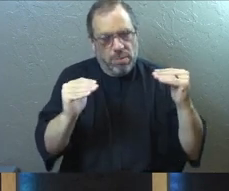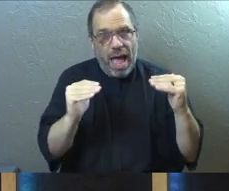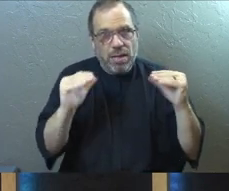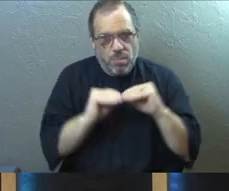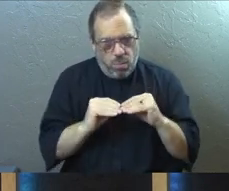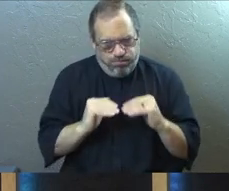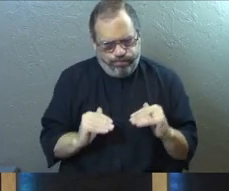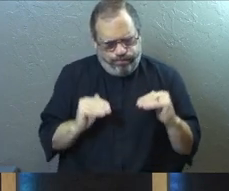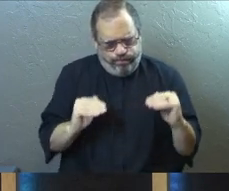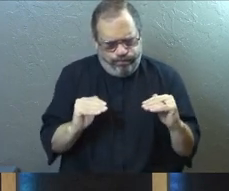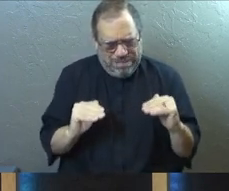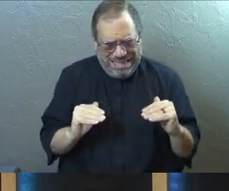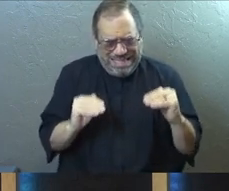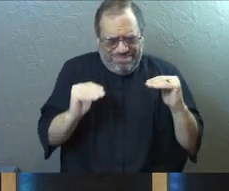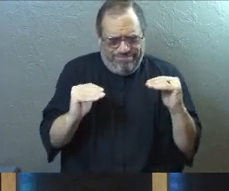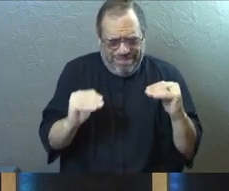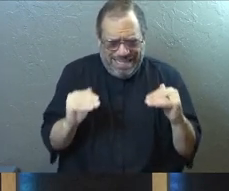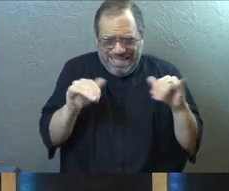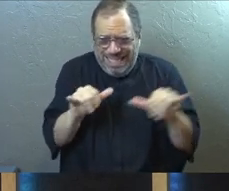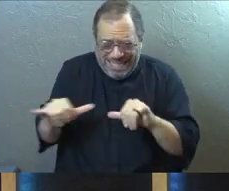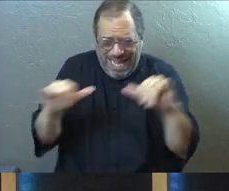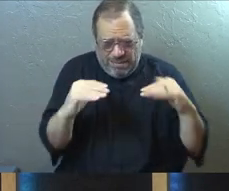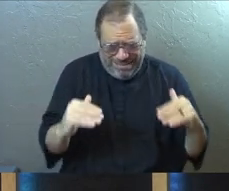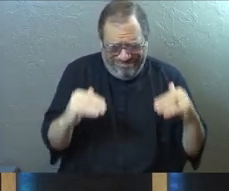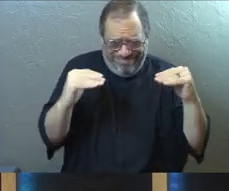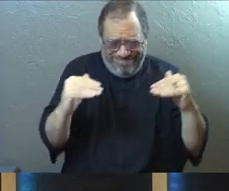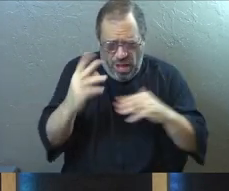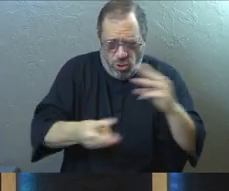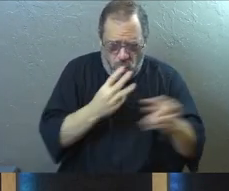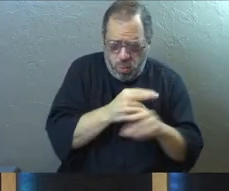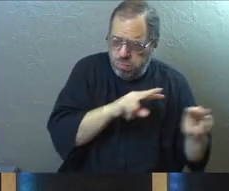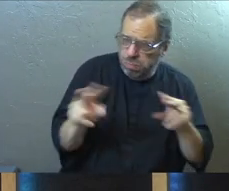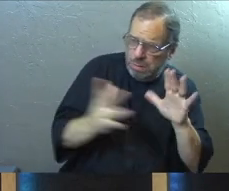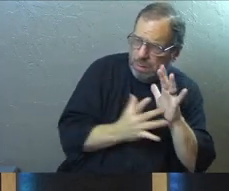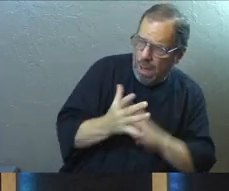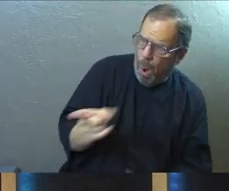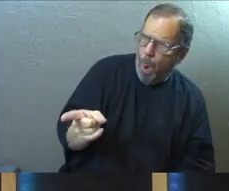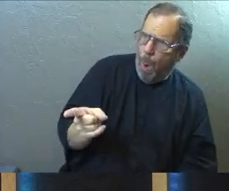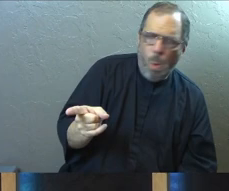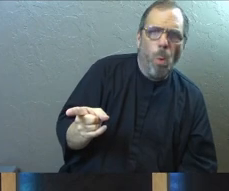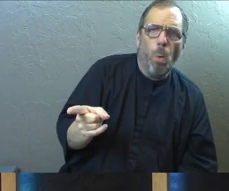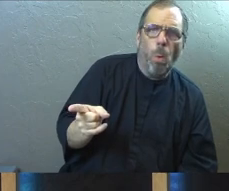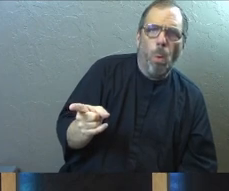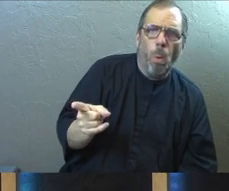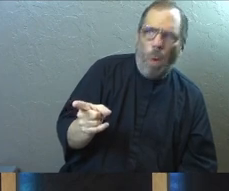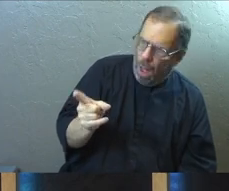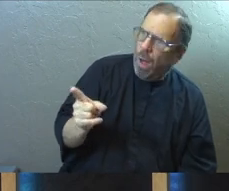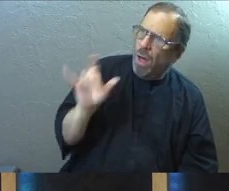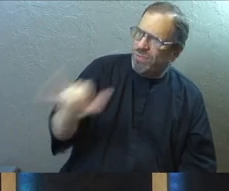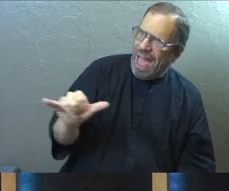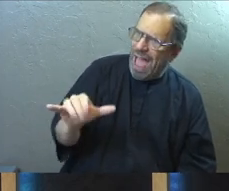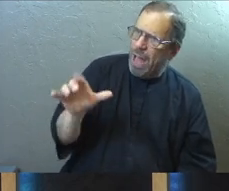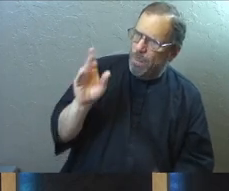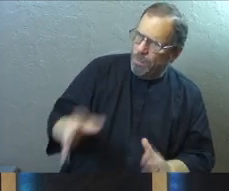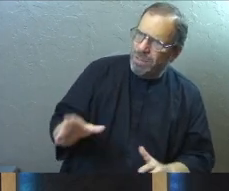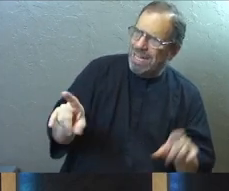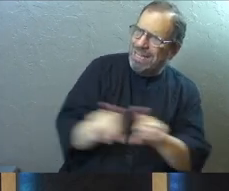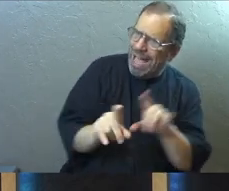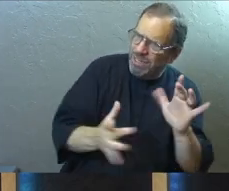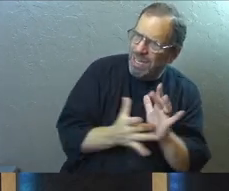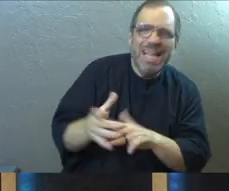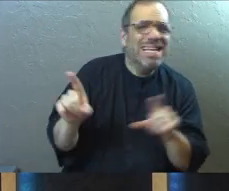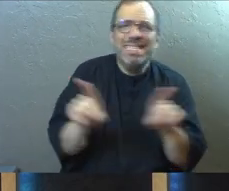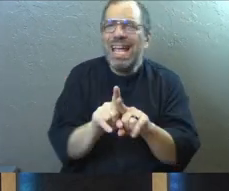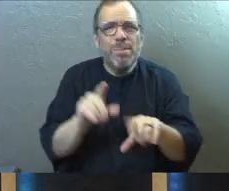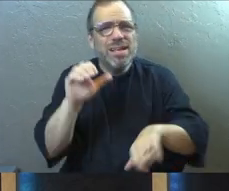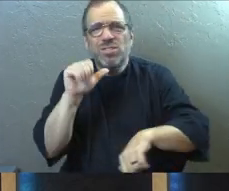climb toward those higher things, the more the world will see Jesus in us. So it's the same thing in the Sermon